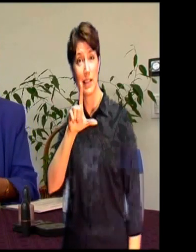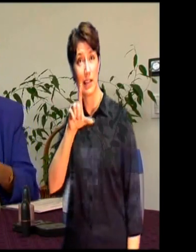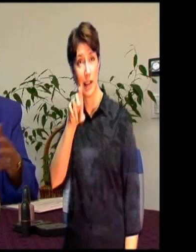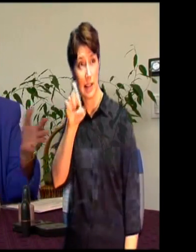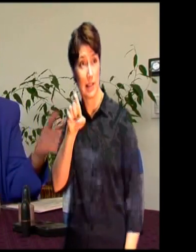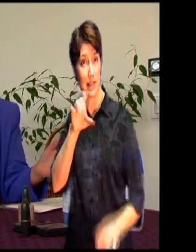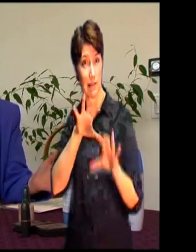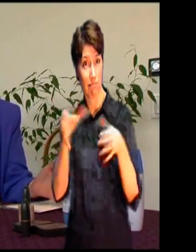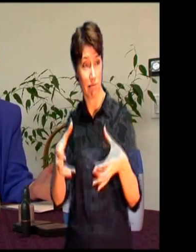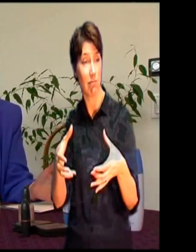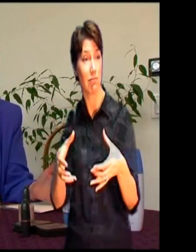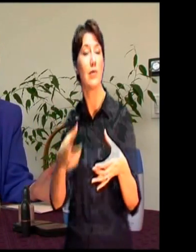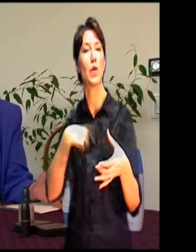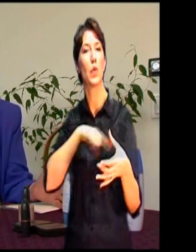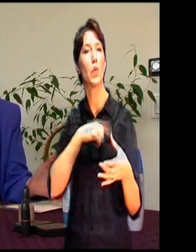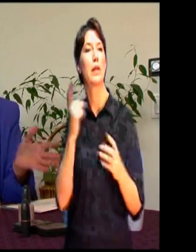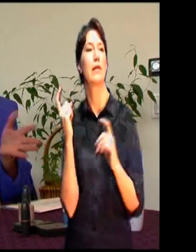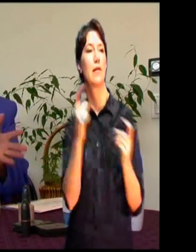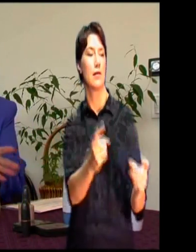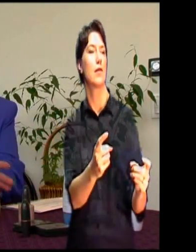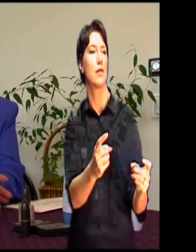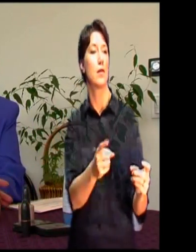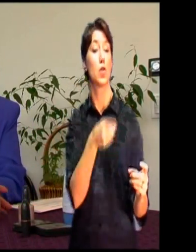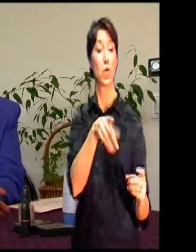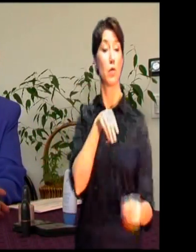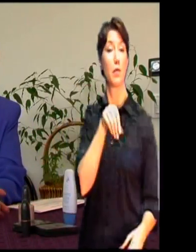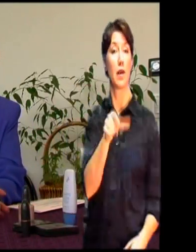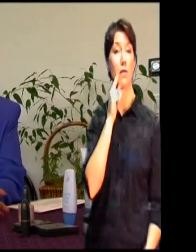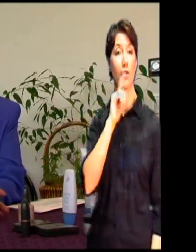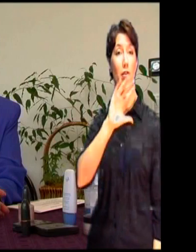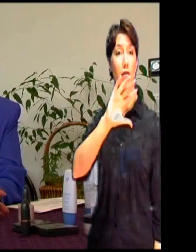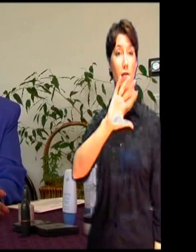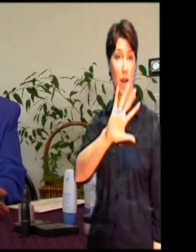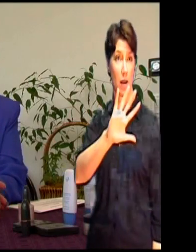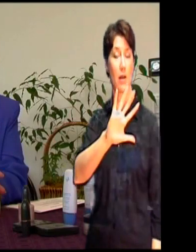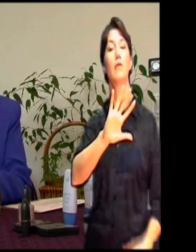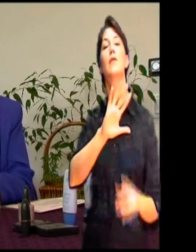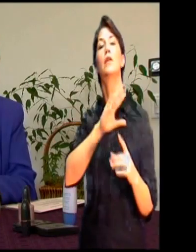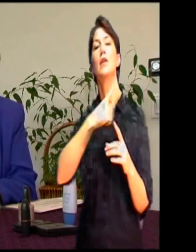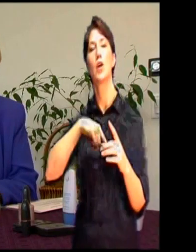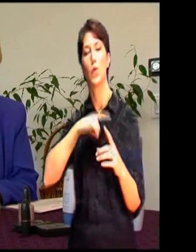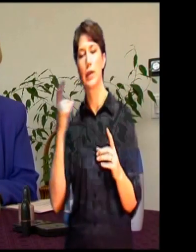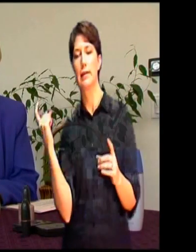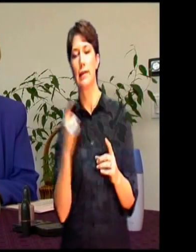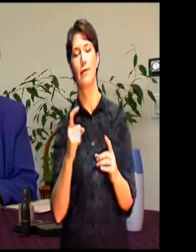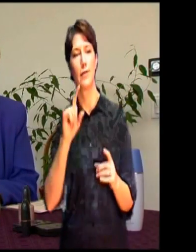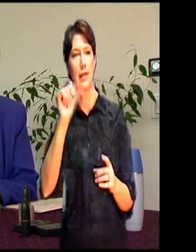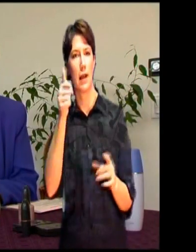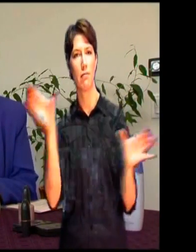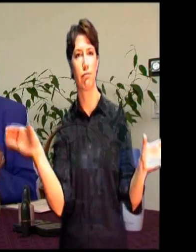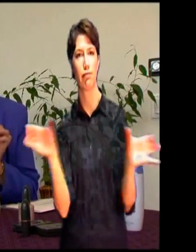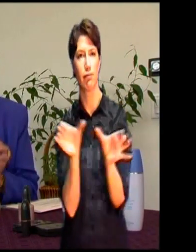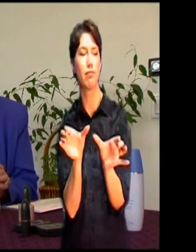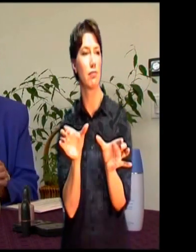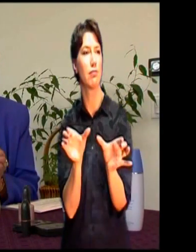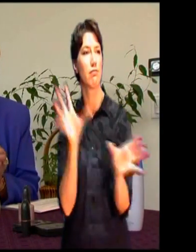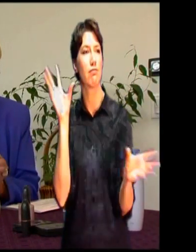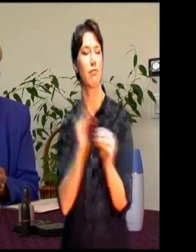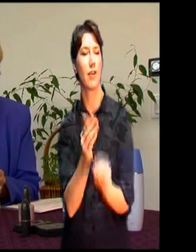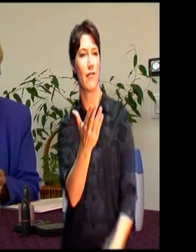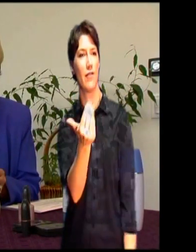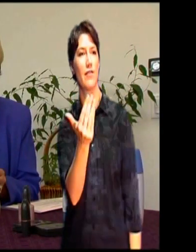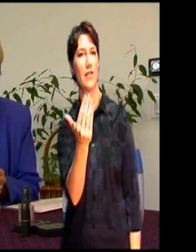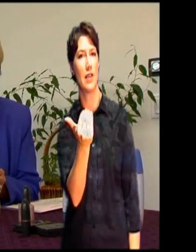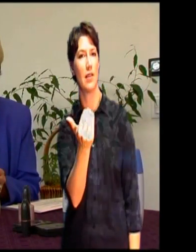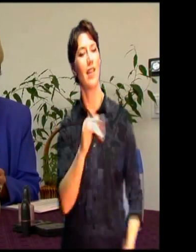total of 15 products and you're paying for five. That's our investment in you because you are our